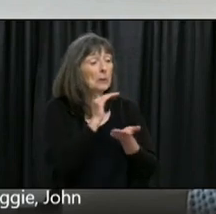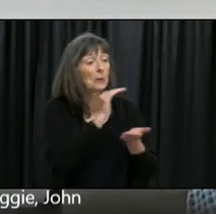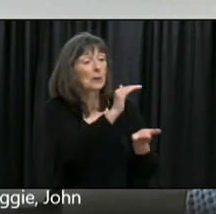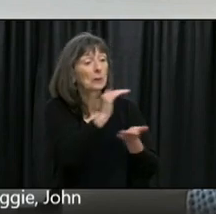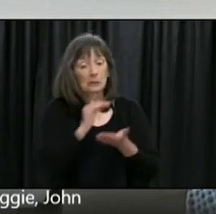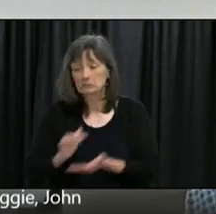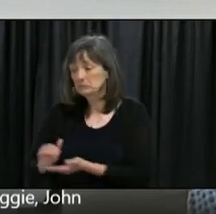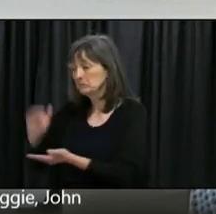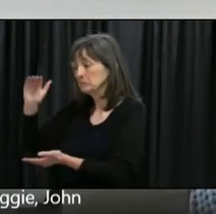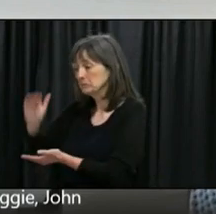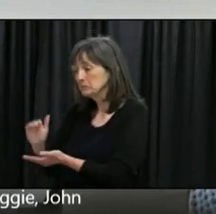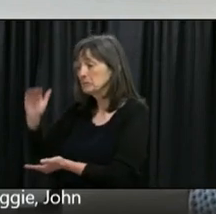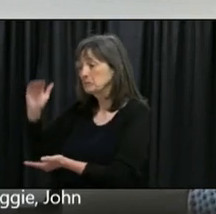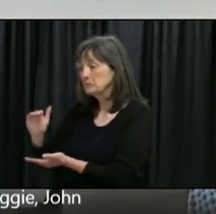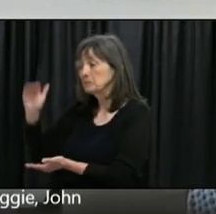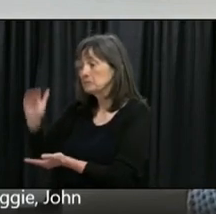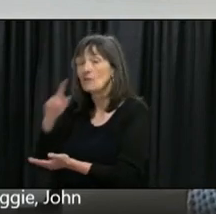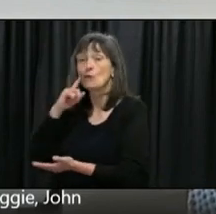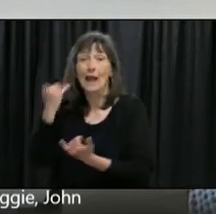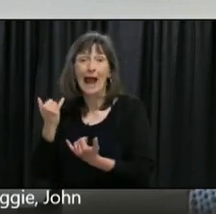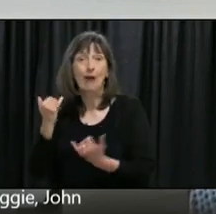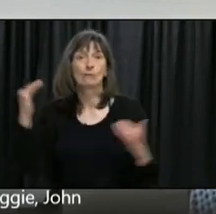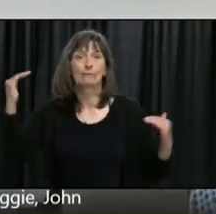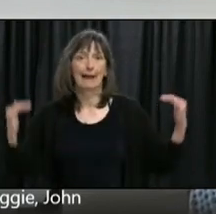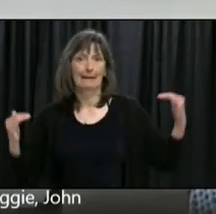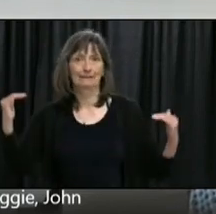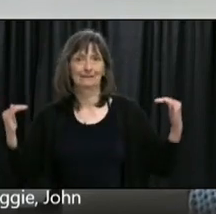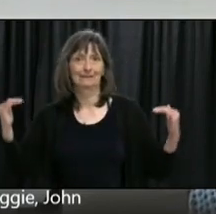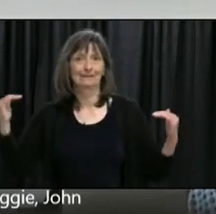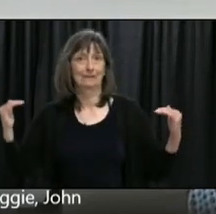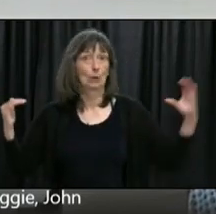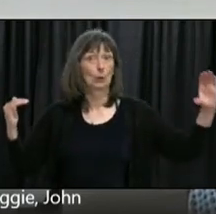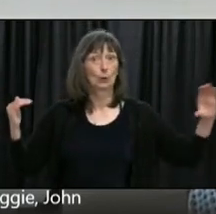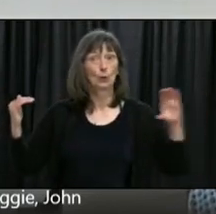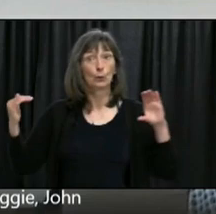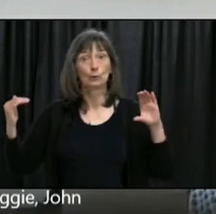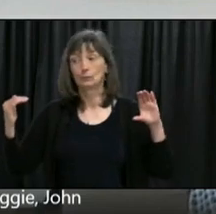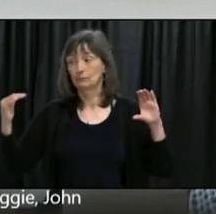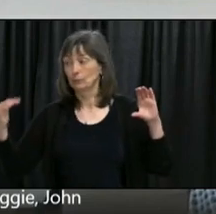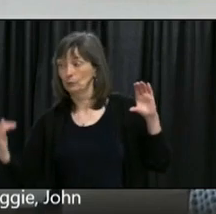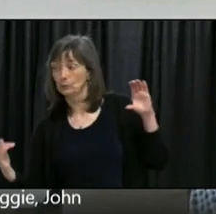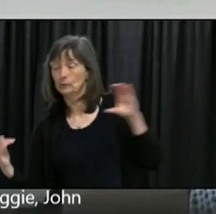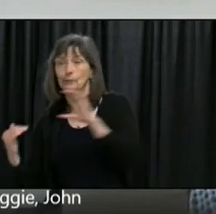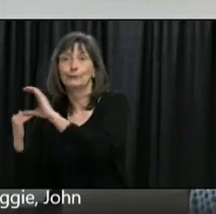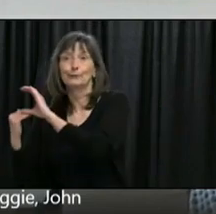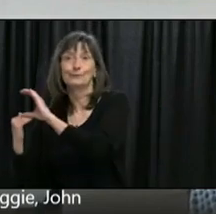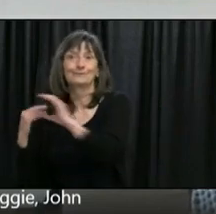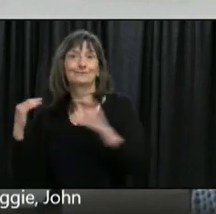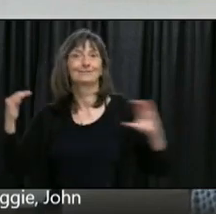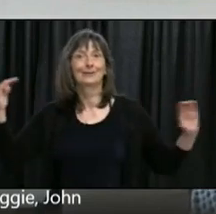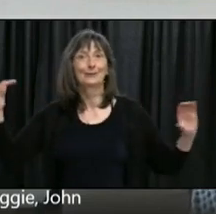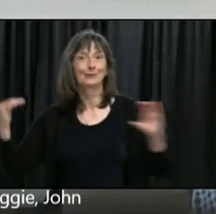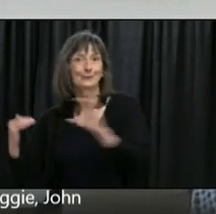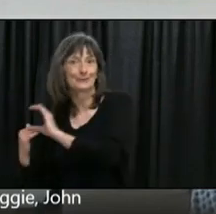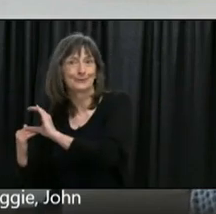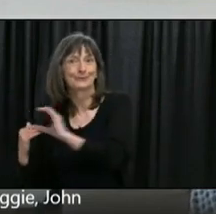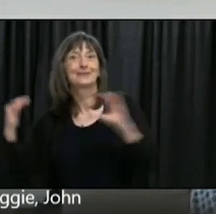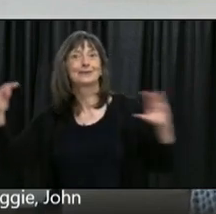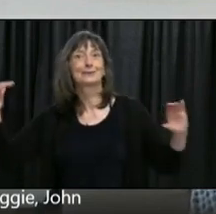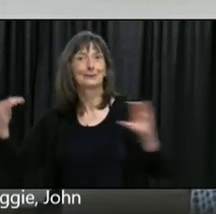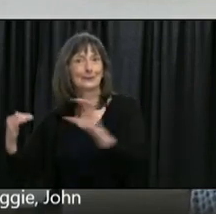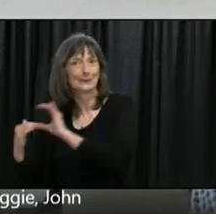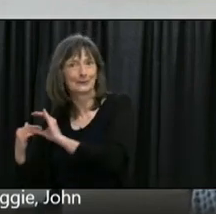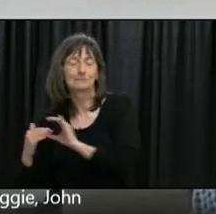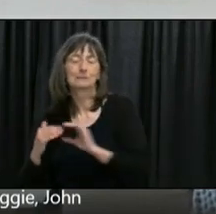at the moment it's balancing so as long as that's the case then we can continue down this road at some point